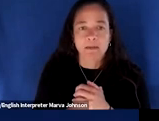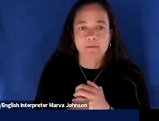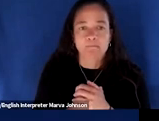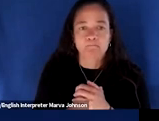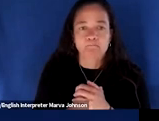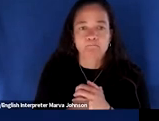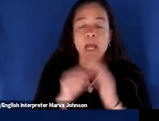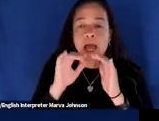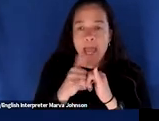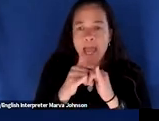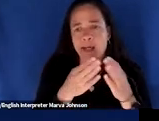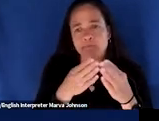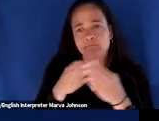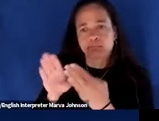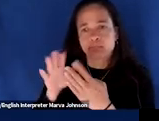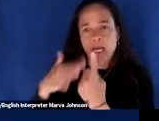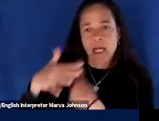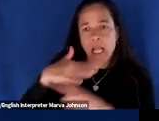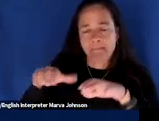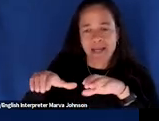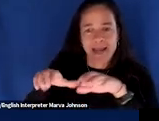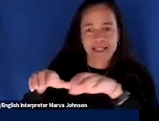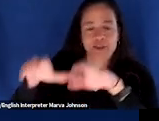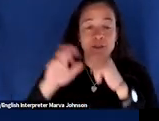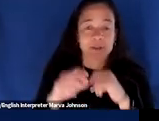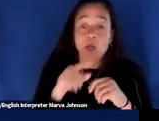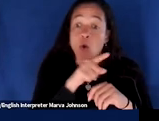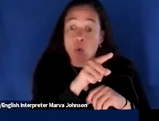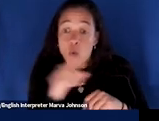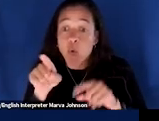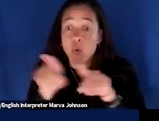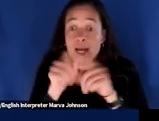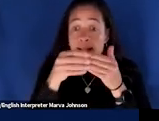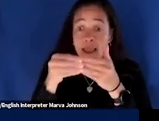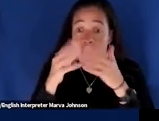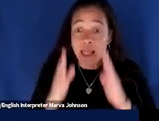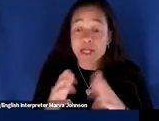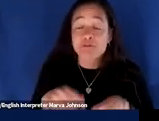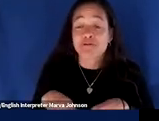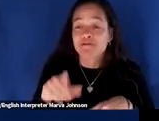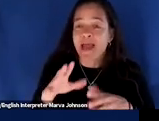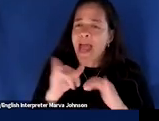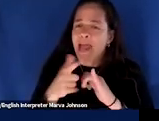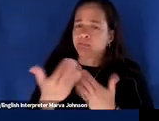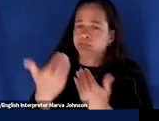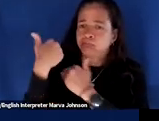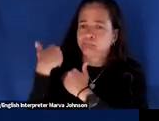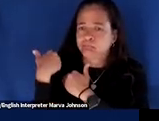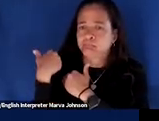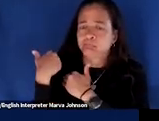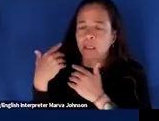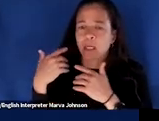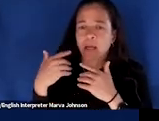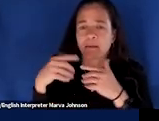communicators take a leadership role in this habit audit and transformation when you identify